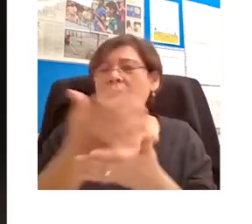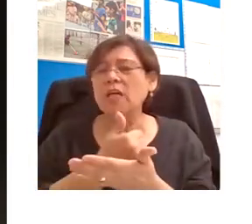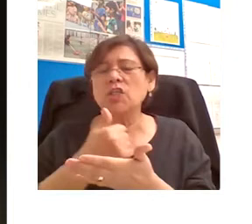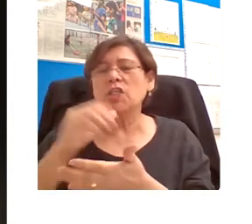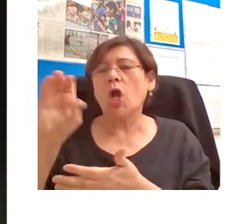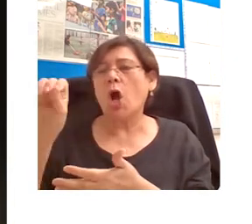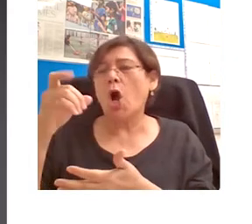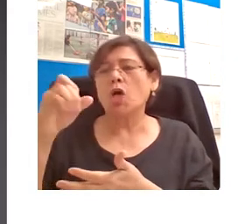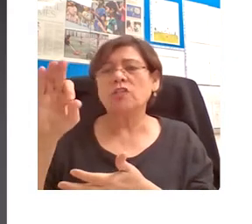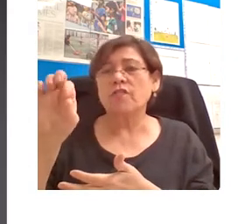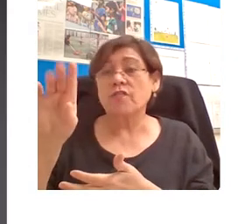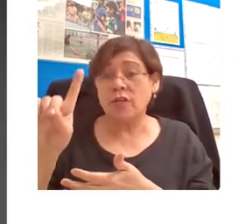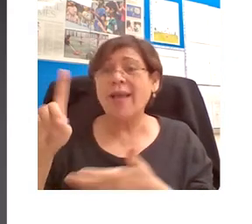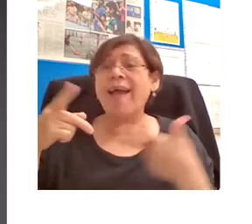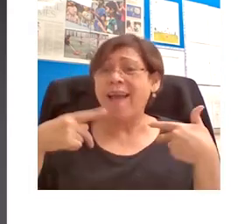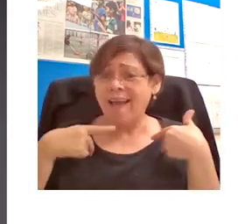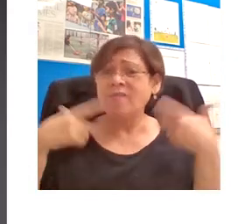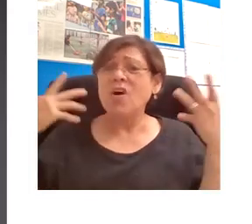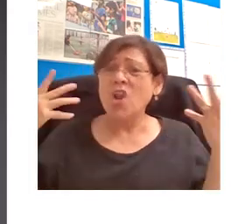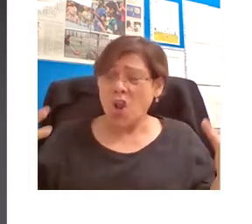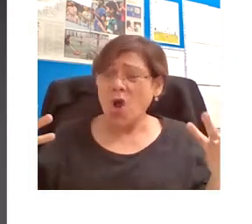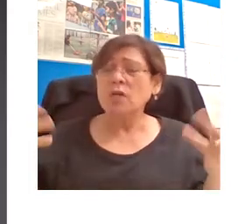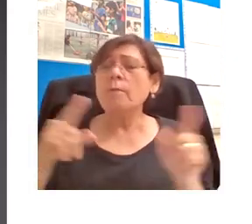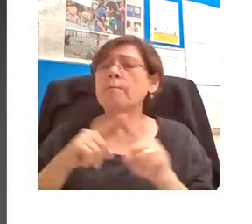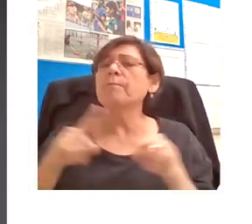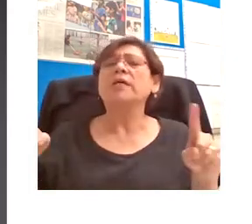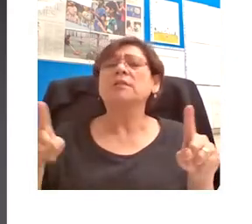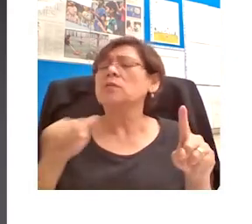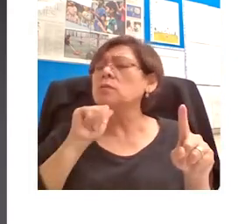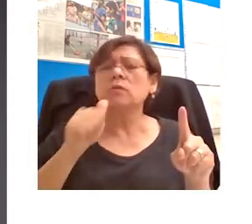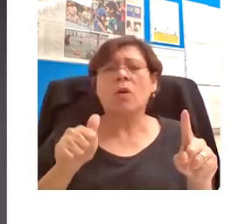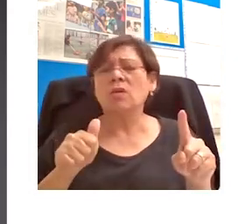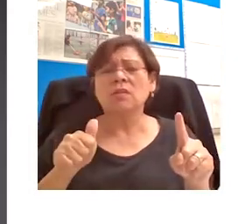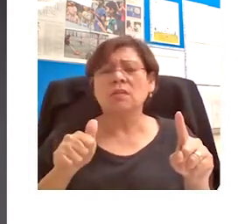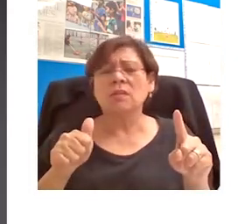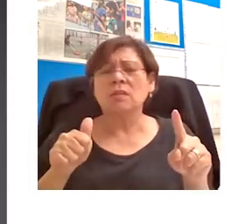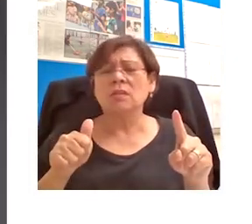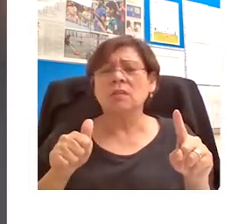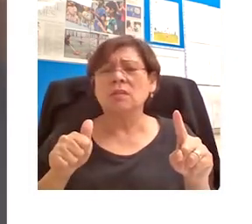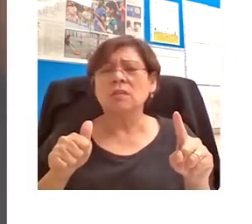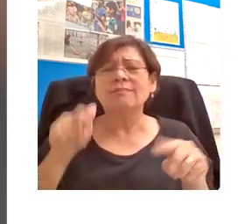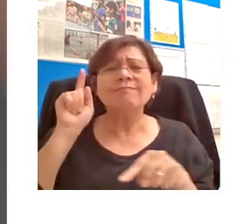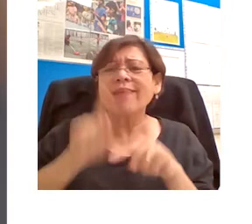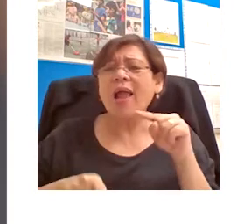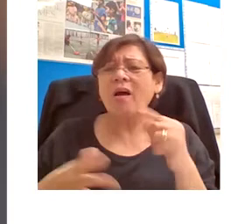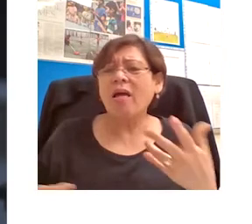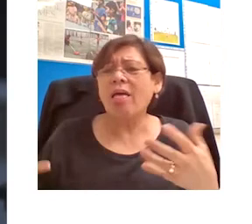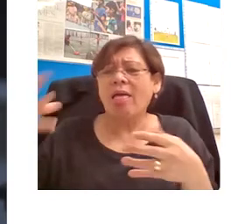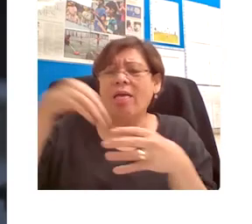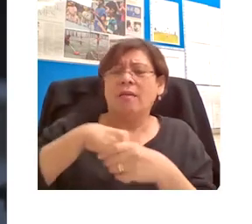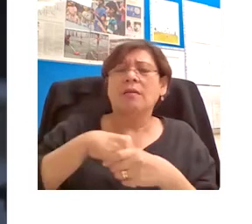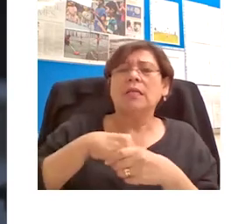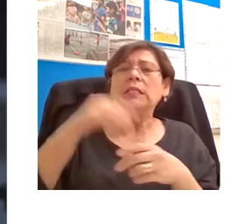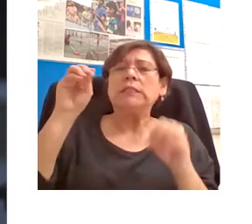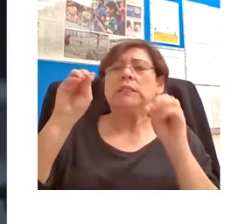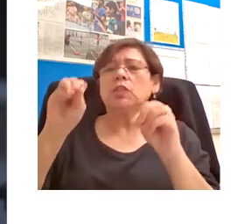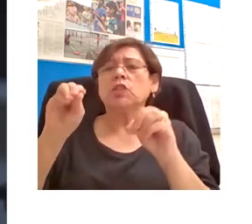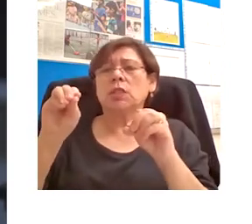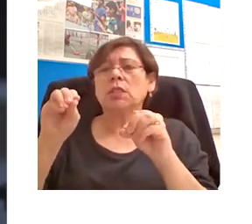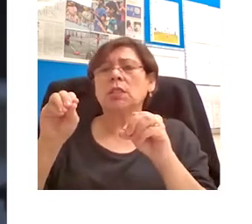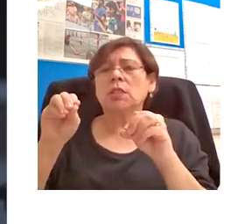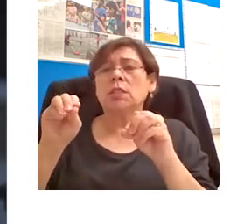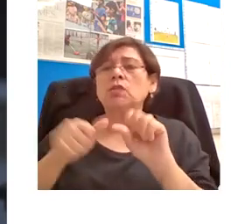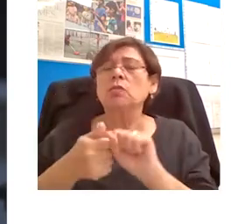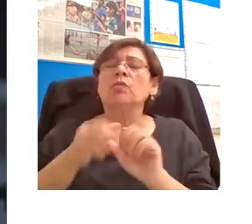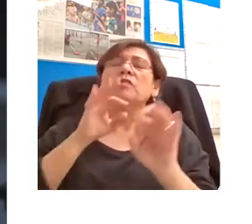possesses many of these, but we were not in a position to integrate them fully into our teaching. So it's increasingly